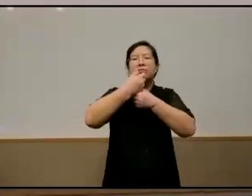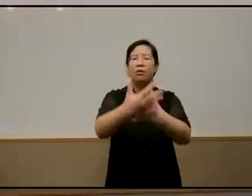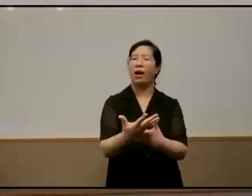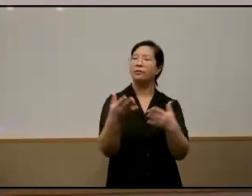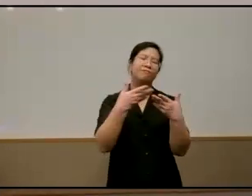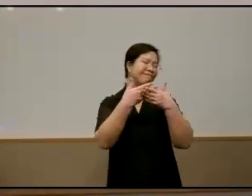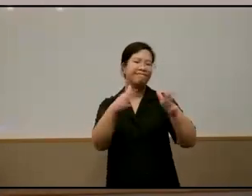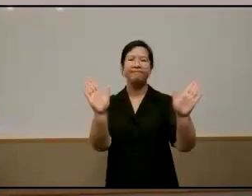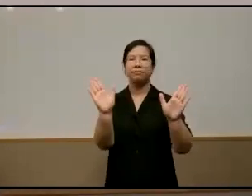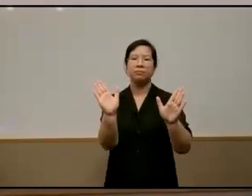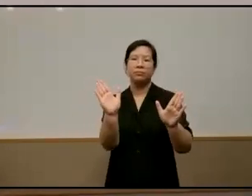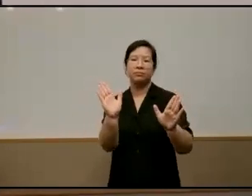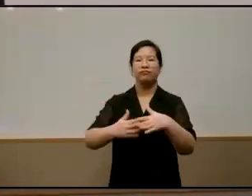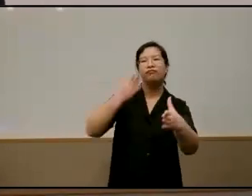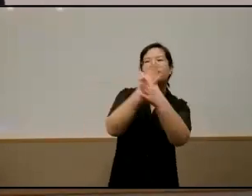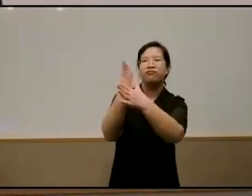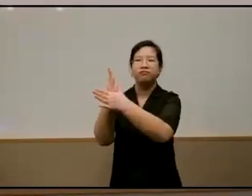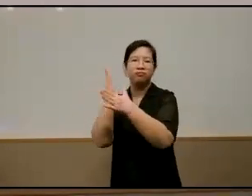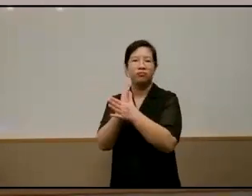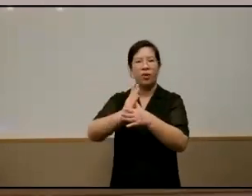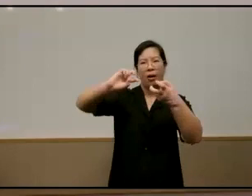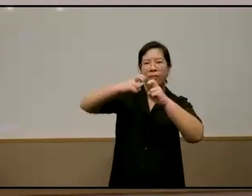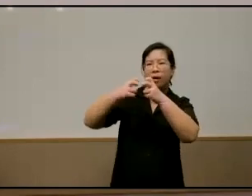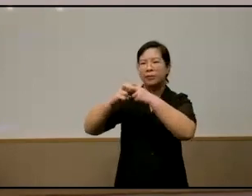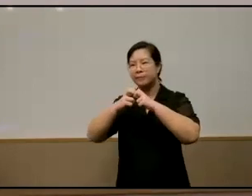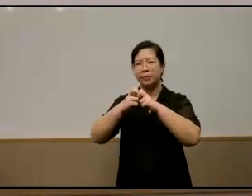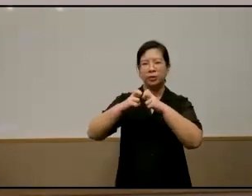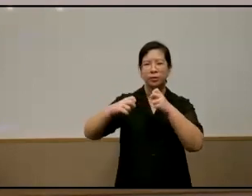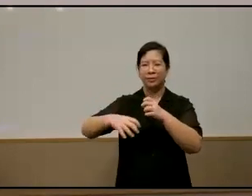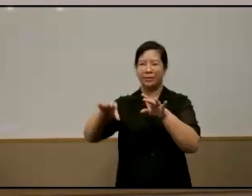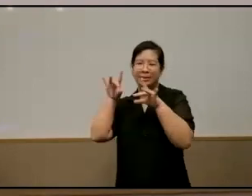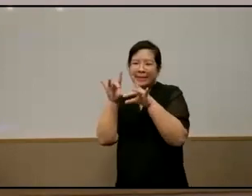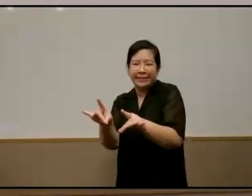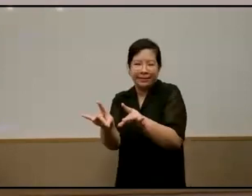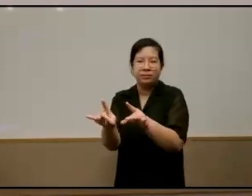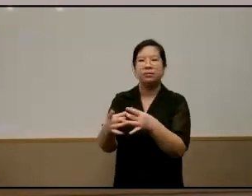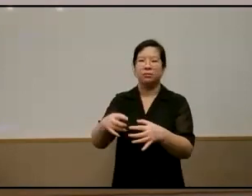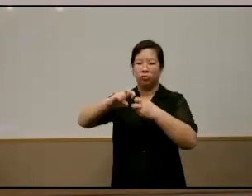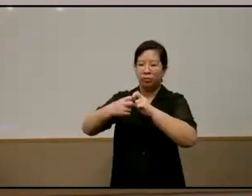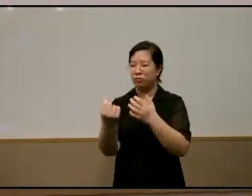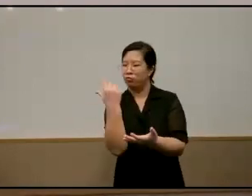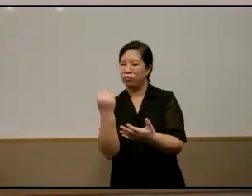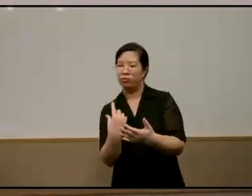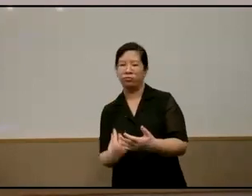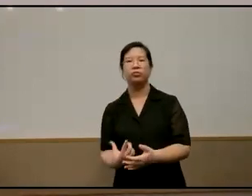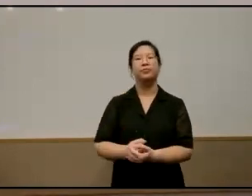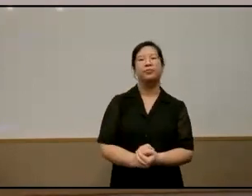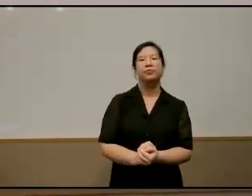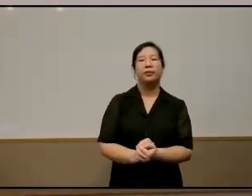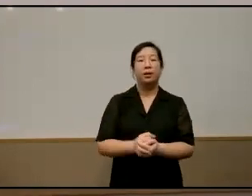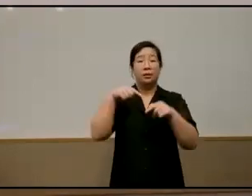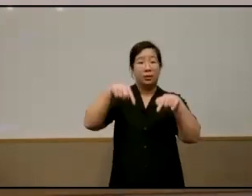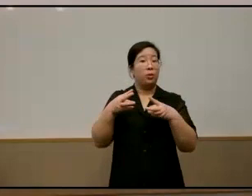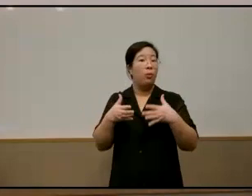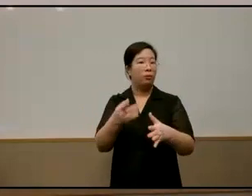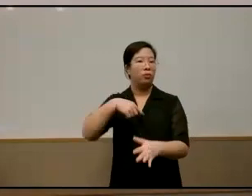and break down and disrupt some of the most deeply problematic narratives that govern our lives in this way we